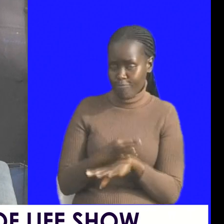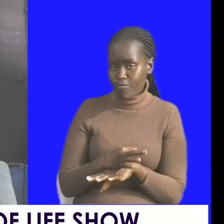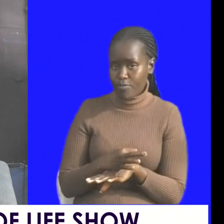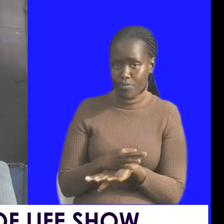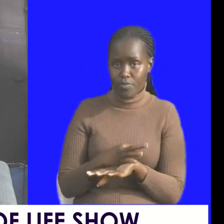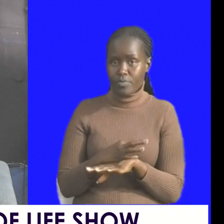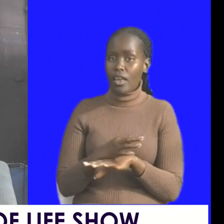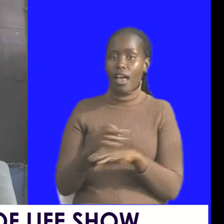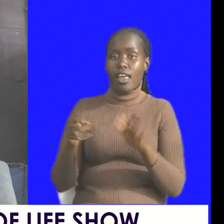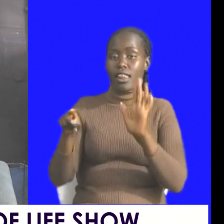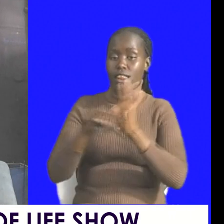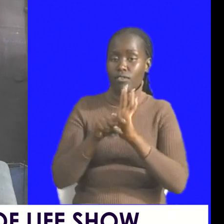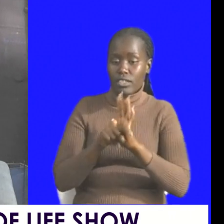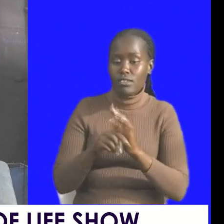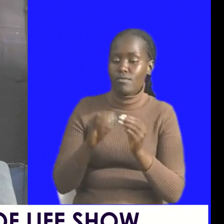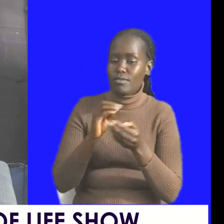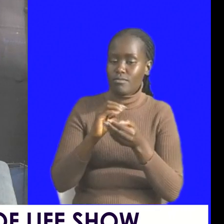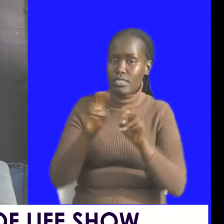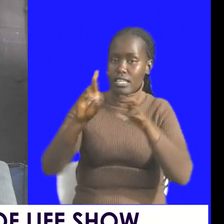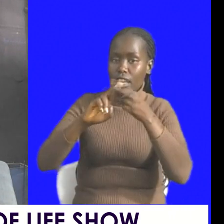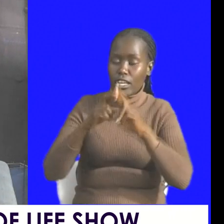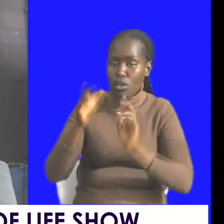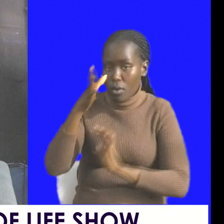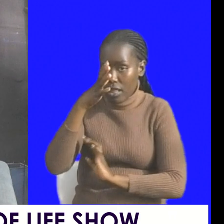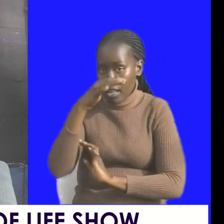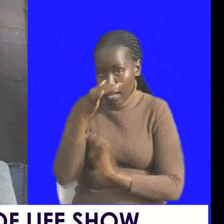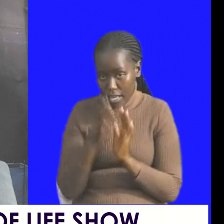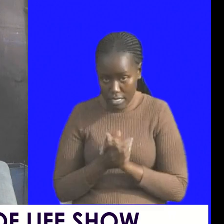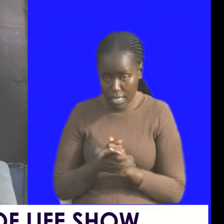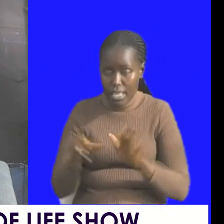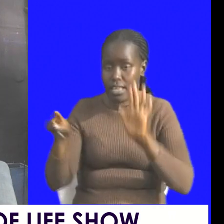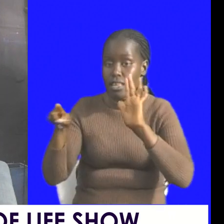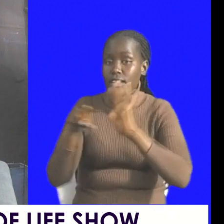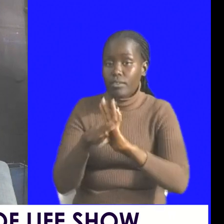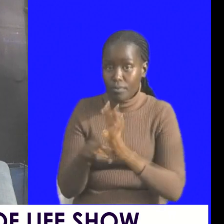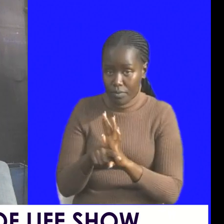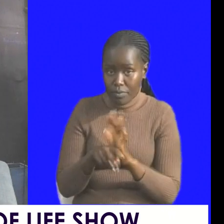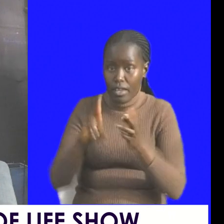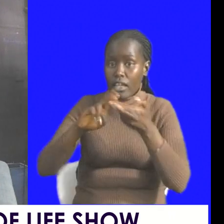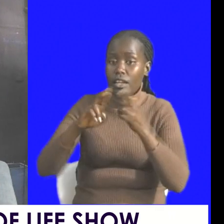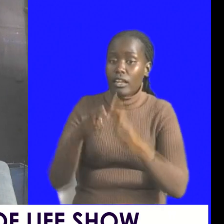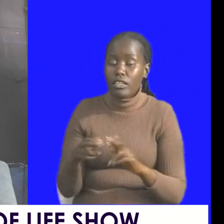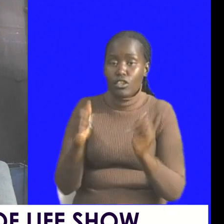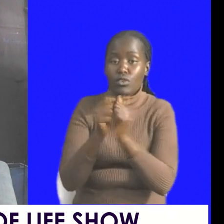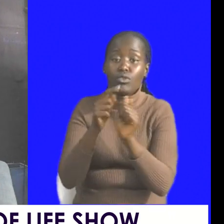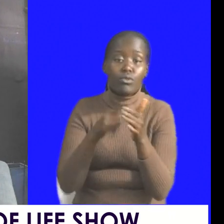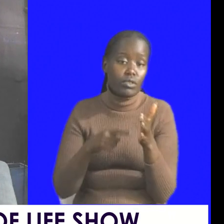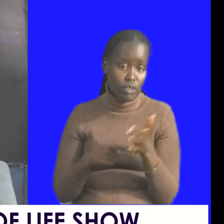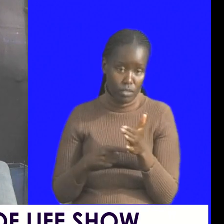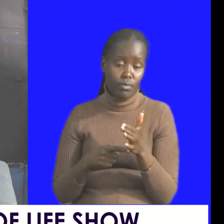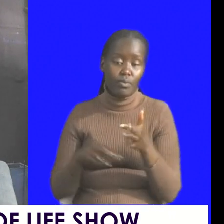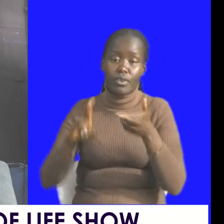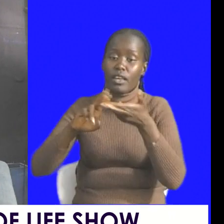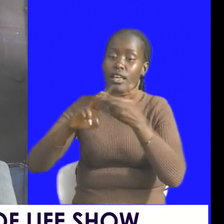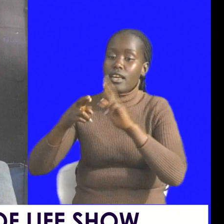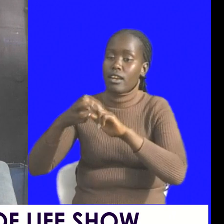related to lies and lack of truth in life negativity is related to uh relative